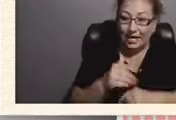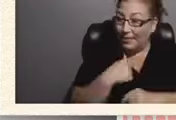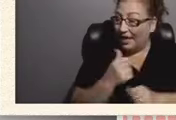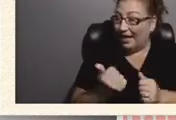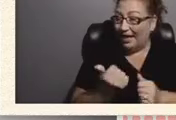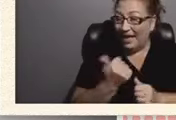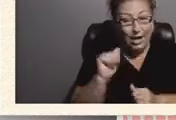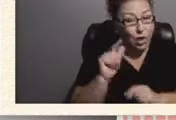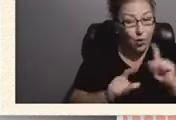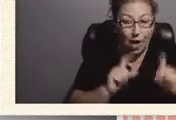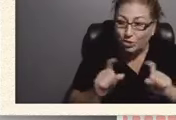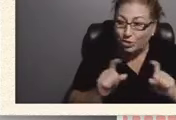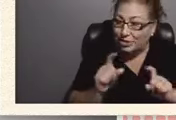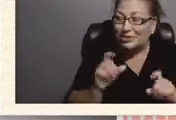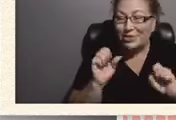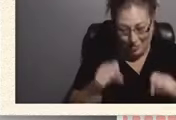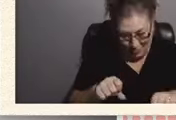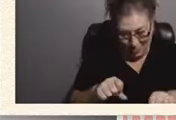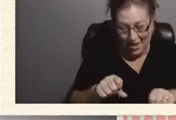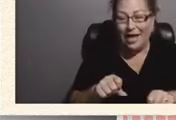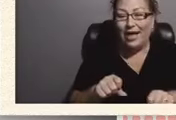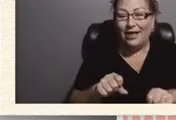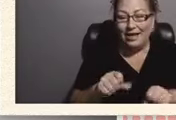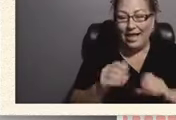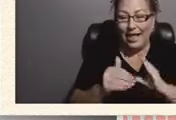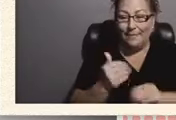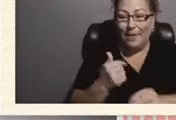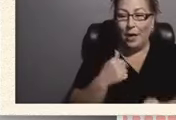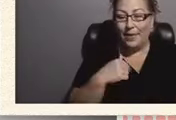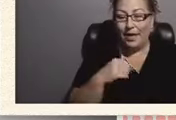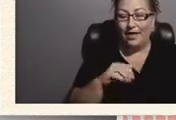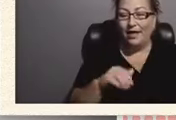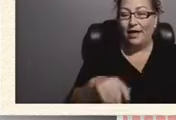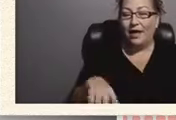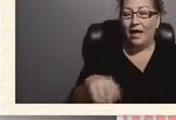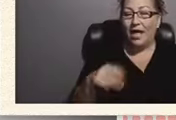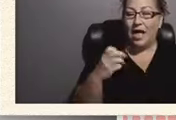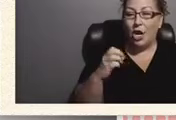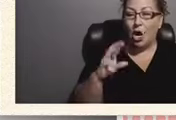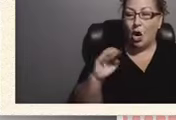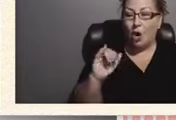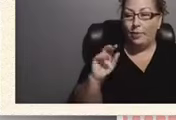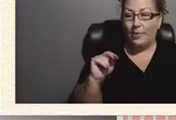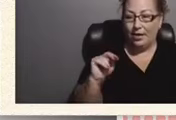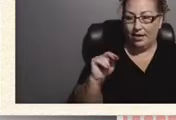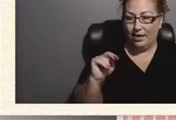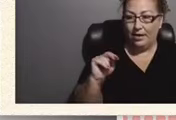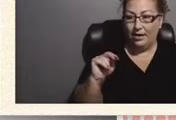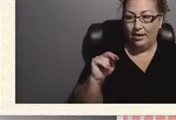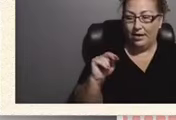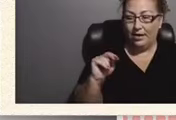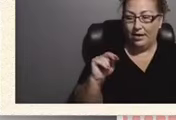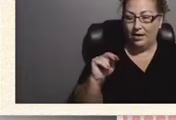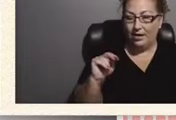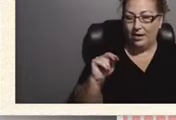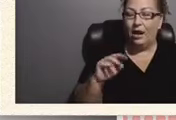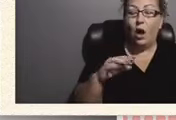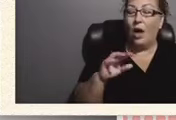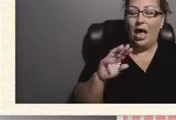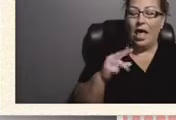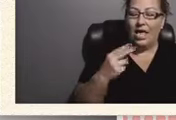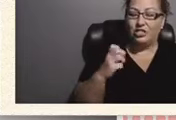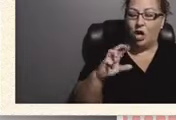you can email me at herman h-e-r-m-i-n-e wilson